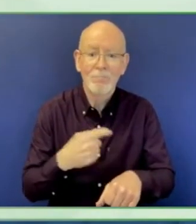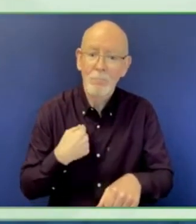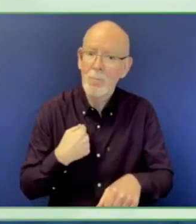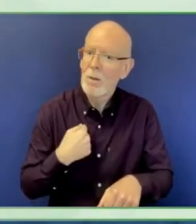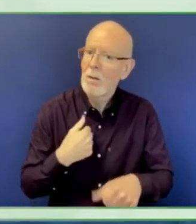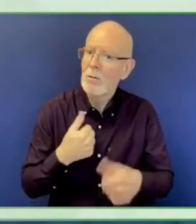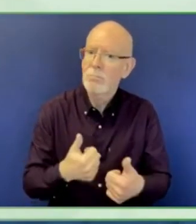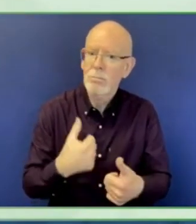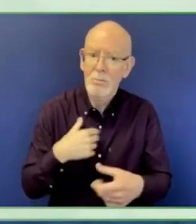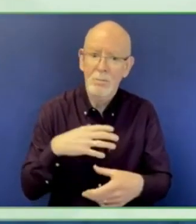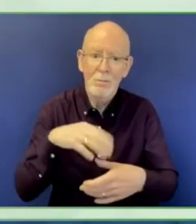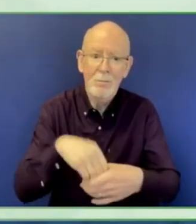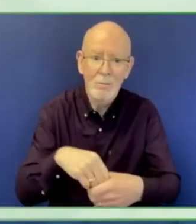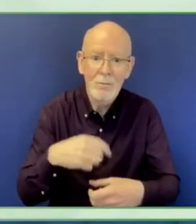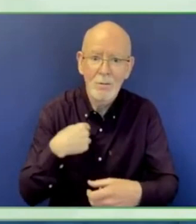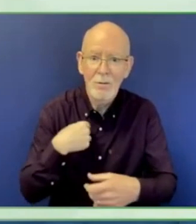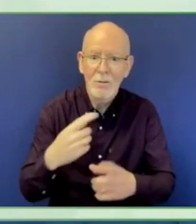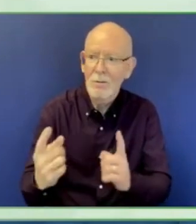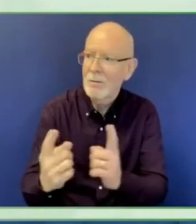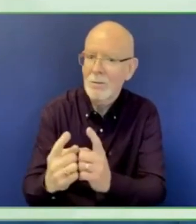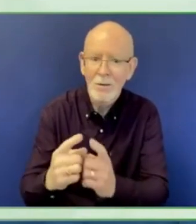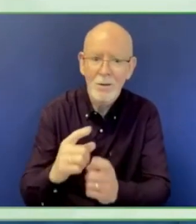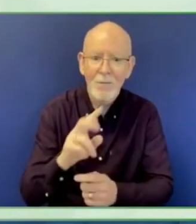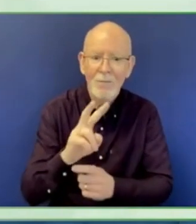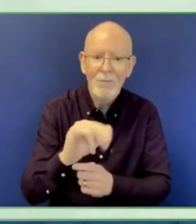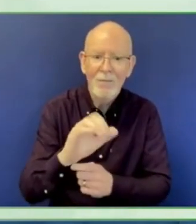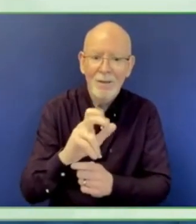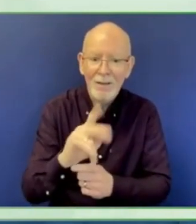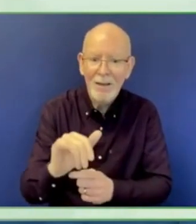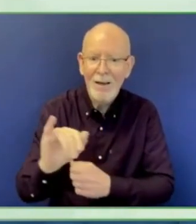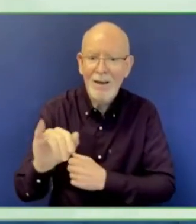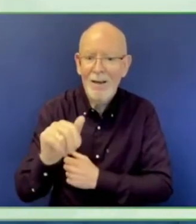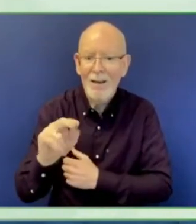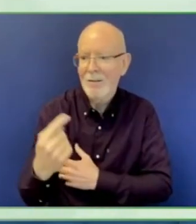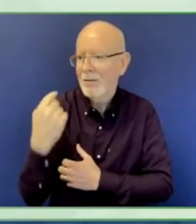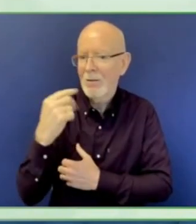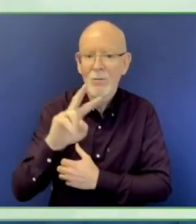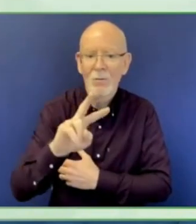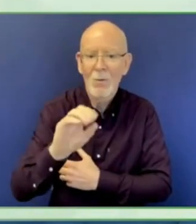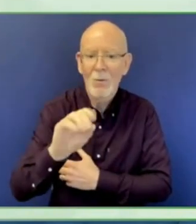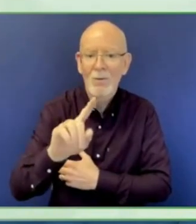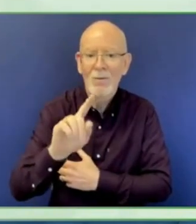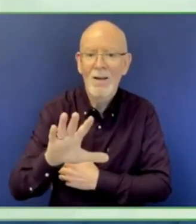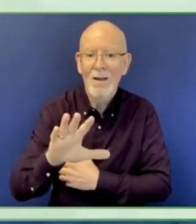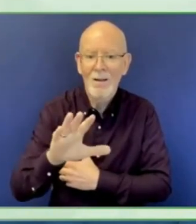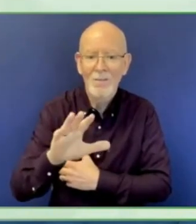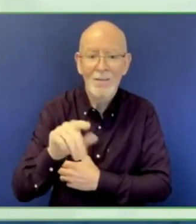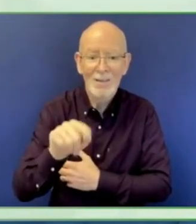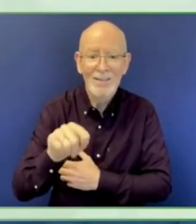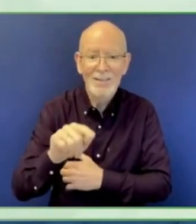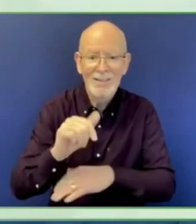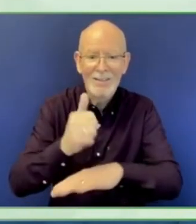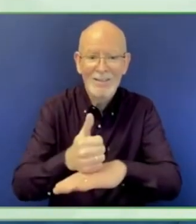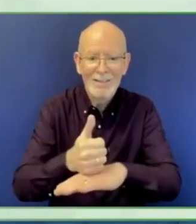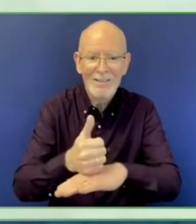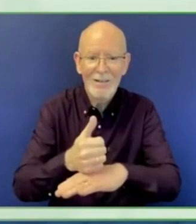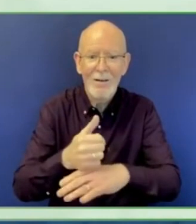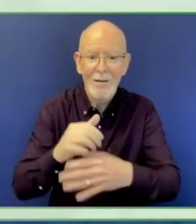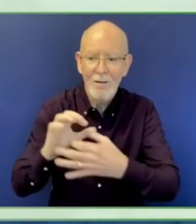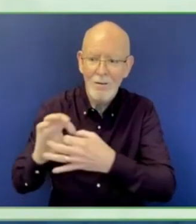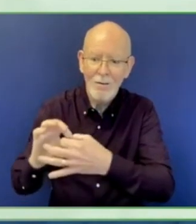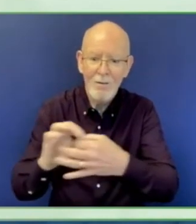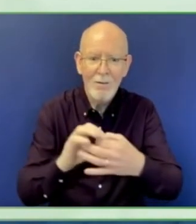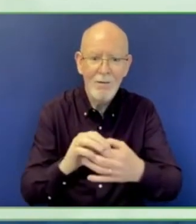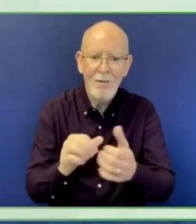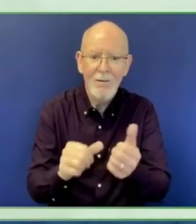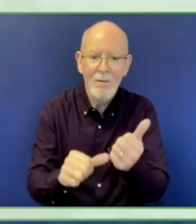Games. We invited everybody that was moving to the Queen Elizabeth Olympic Park in London, and sometimes people think London's very big and very exciting and full of